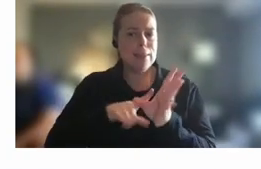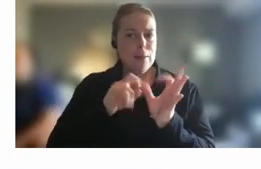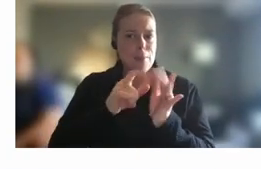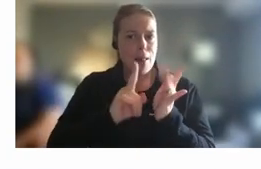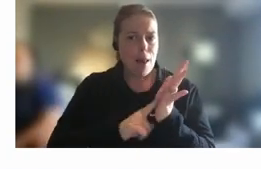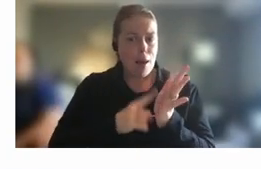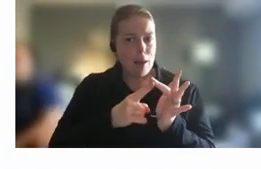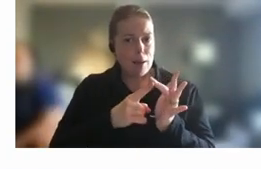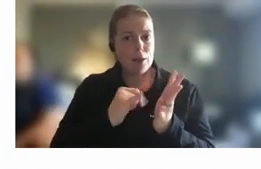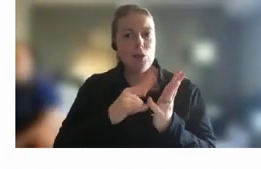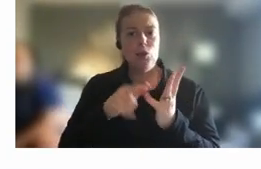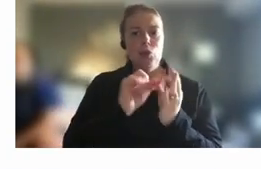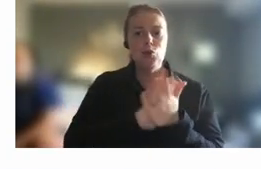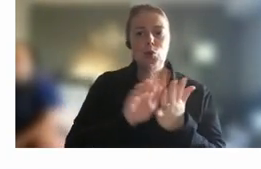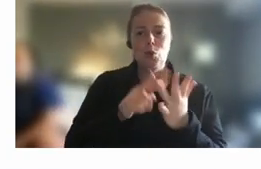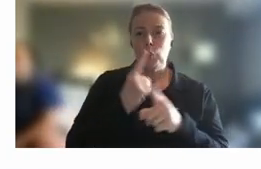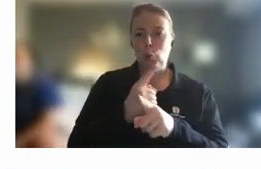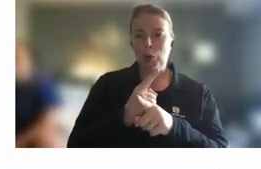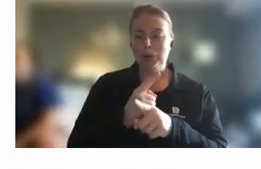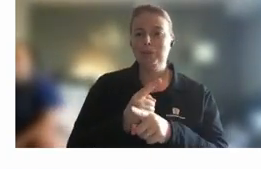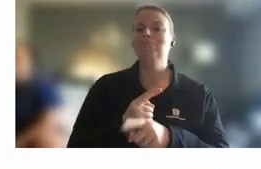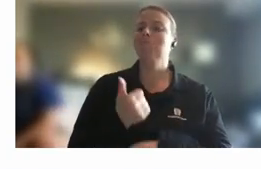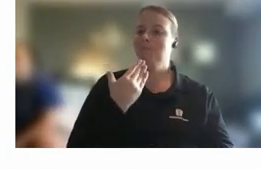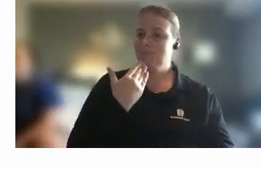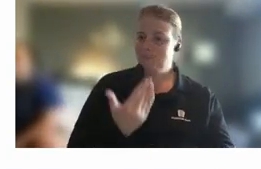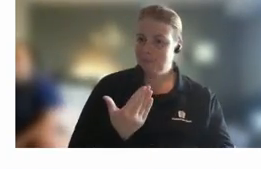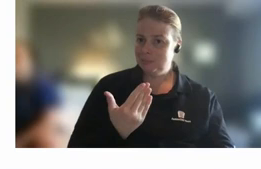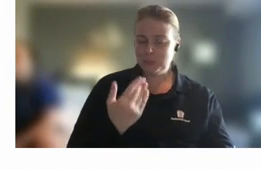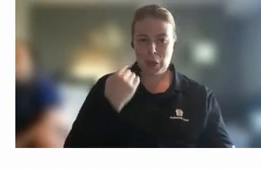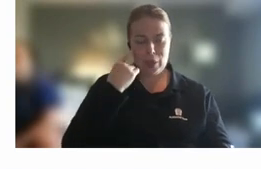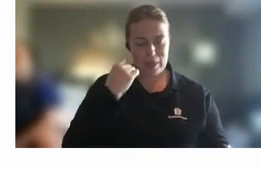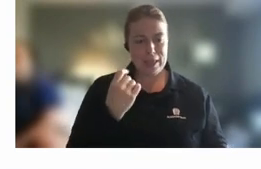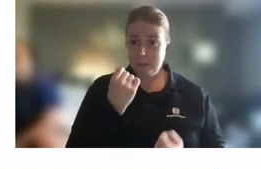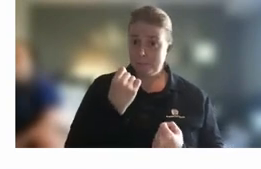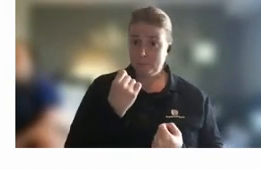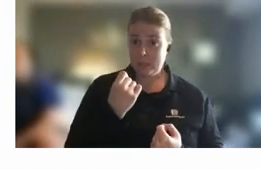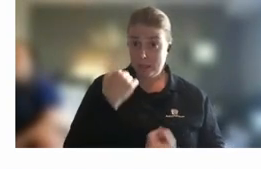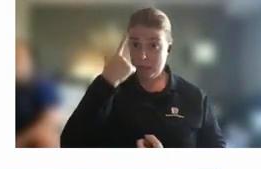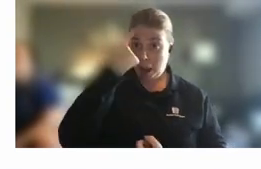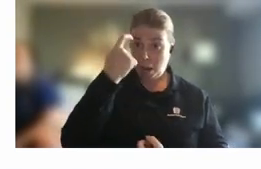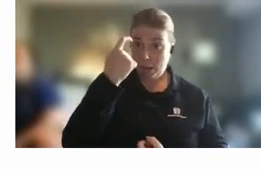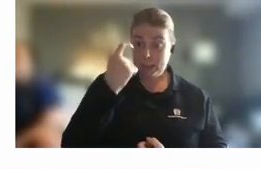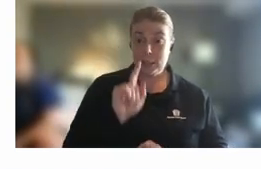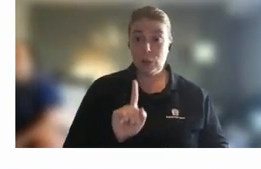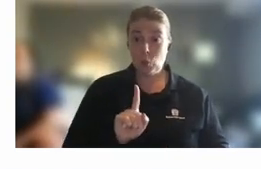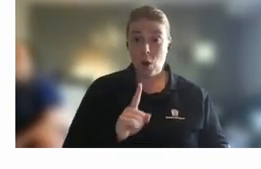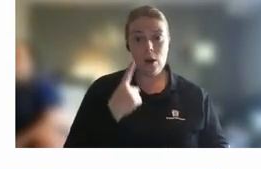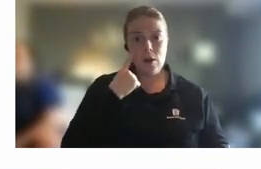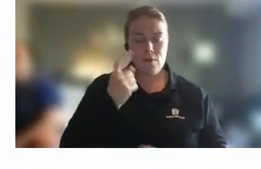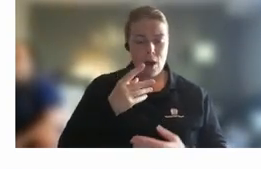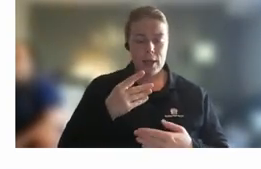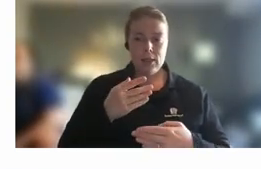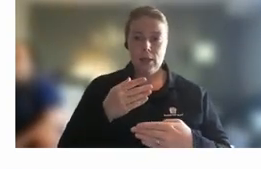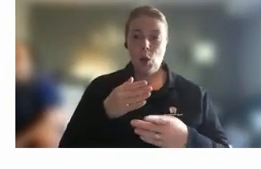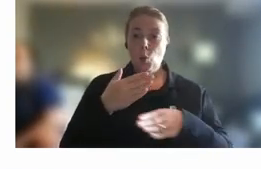so again i think the the basic principle here is to find arrangements that work